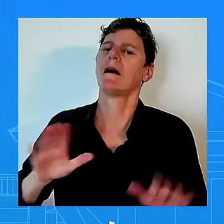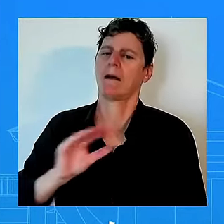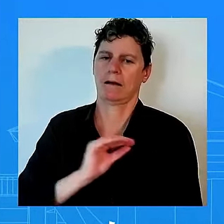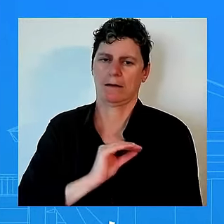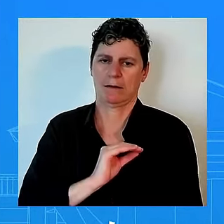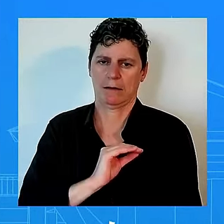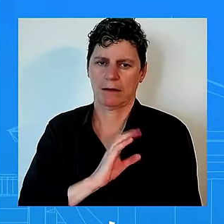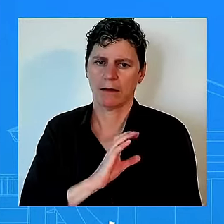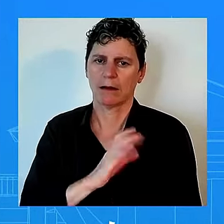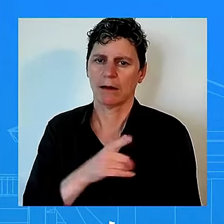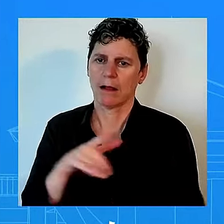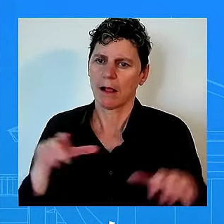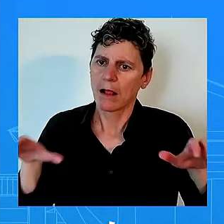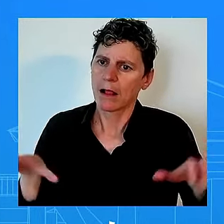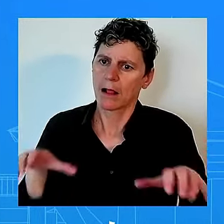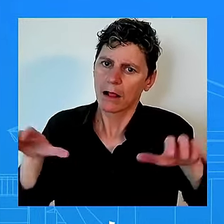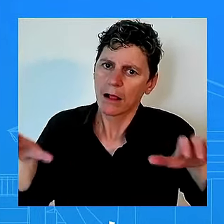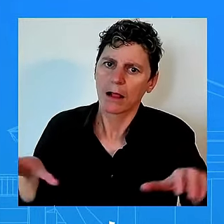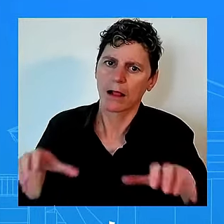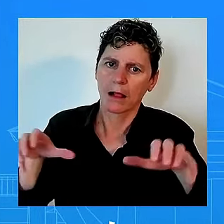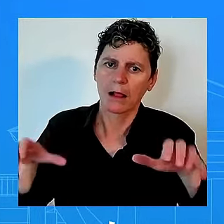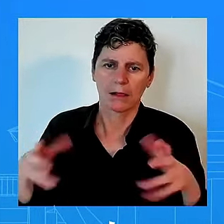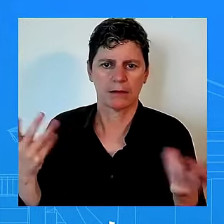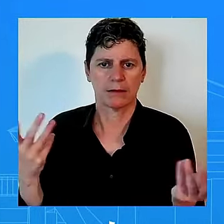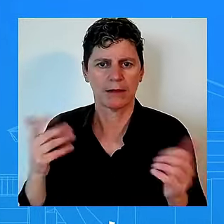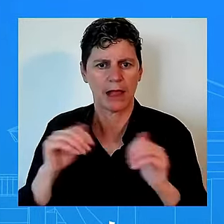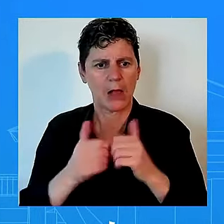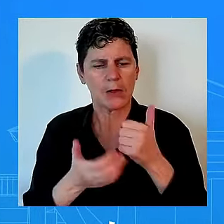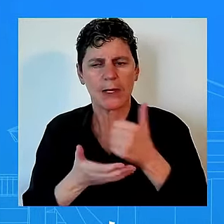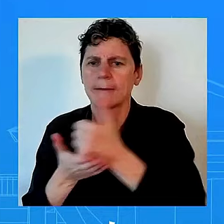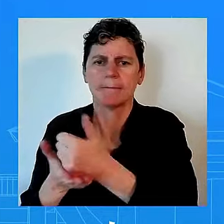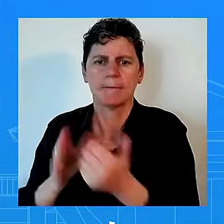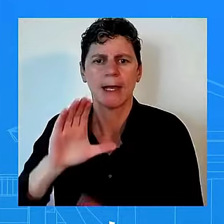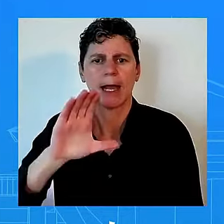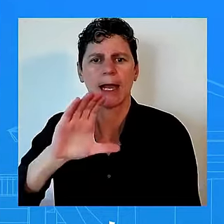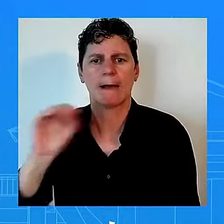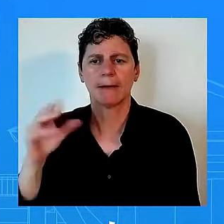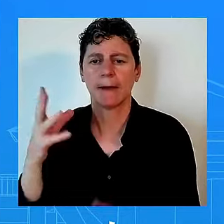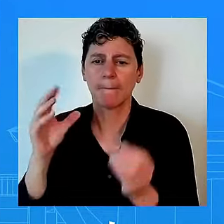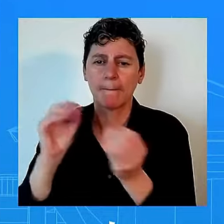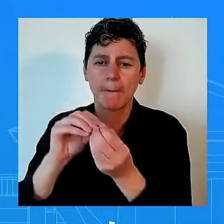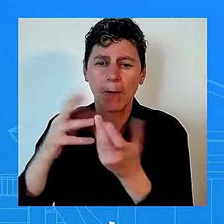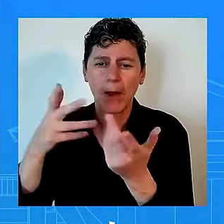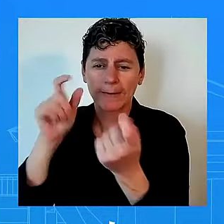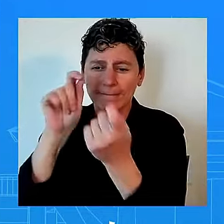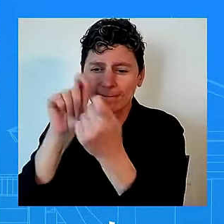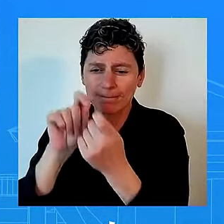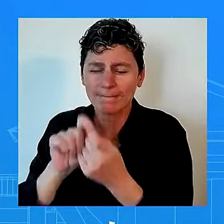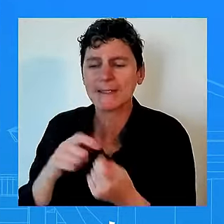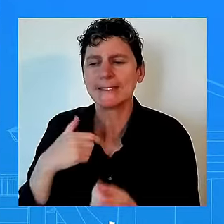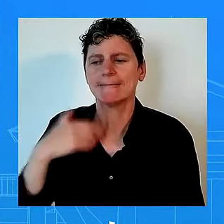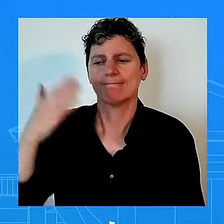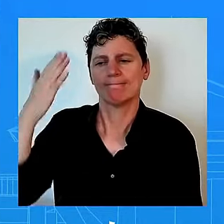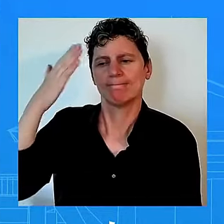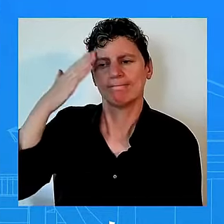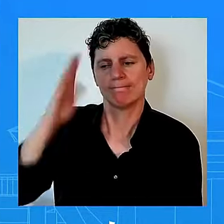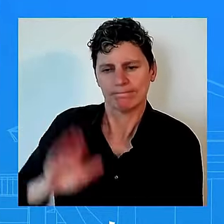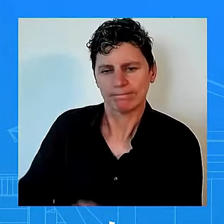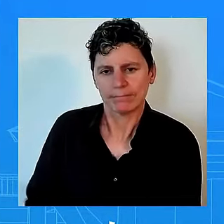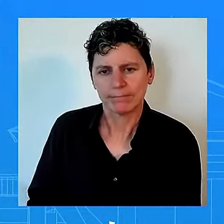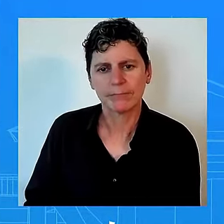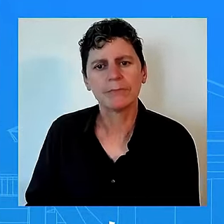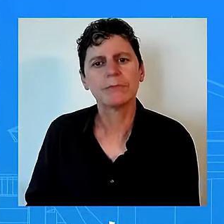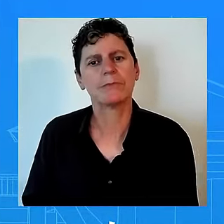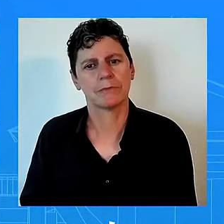but i don't have any anything specific we're going to monitor we're to keep eye on it not even a general assessment on the economic impact immediate or